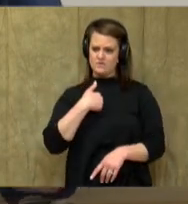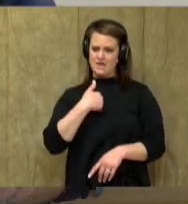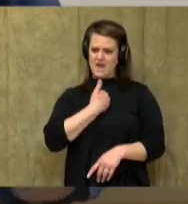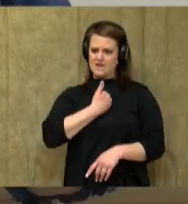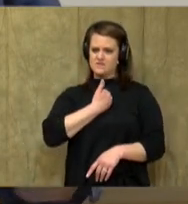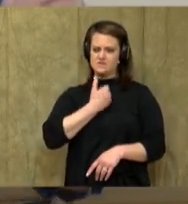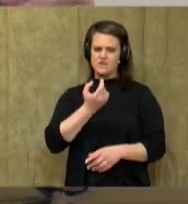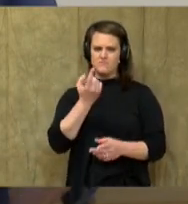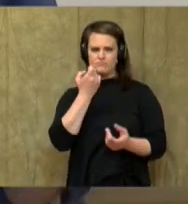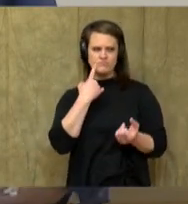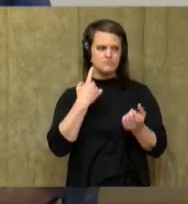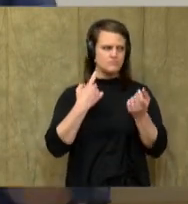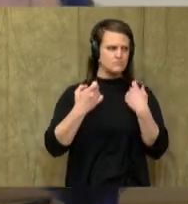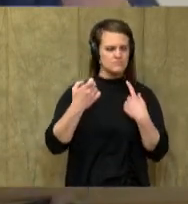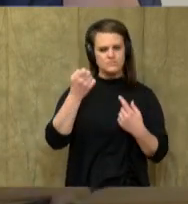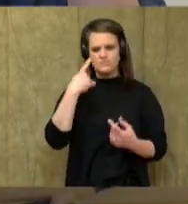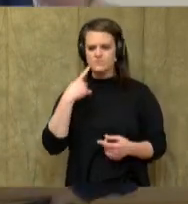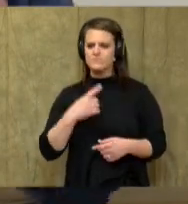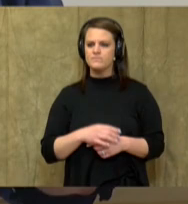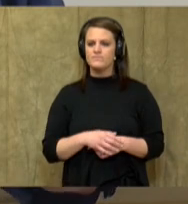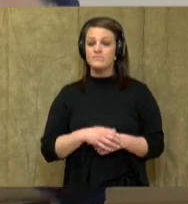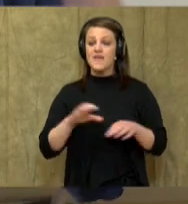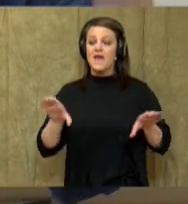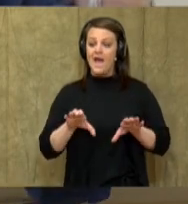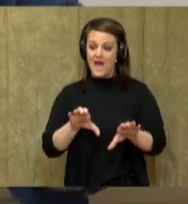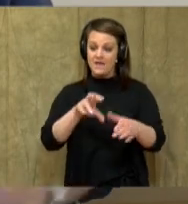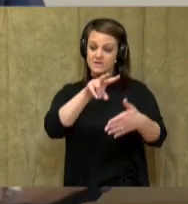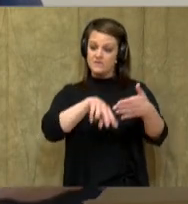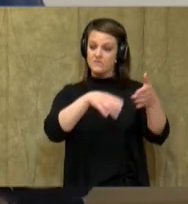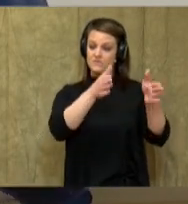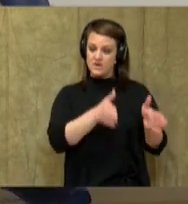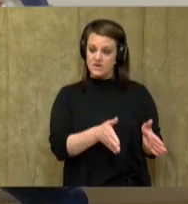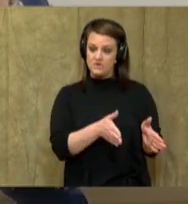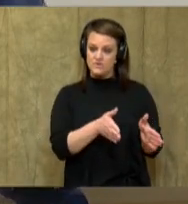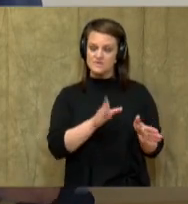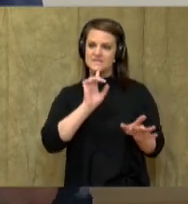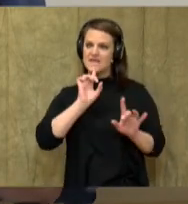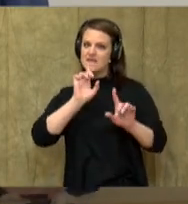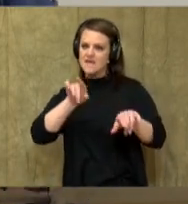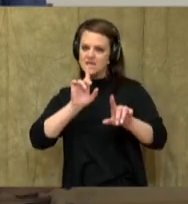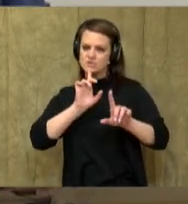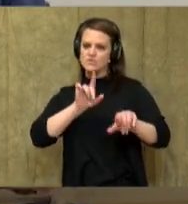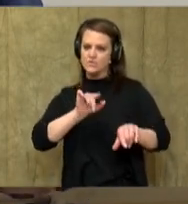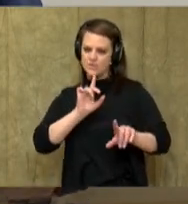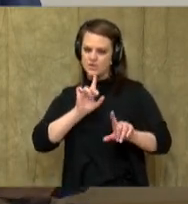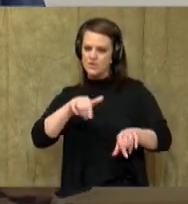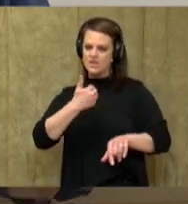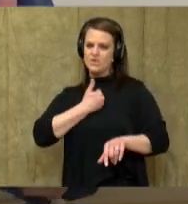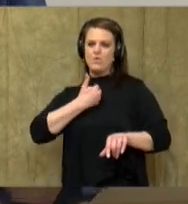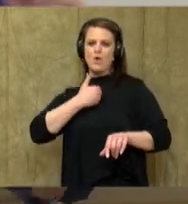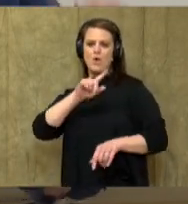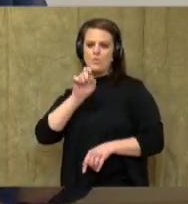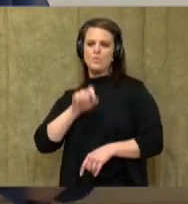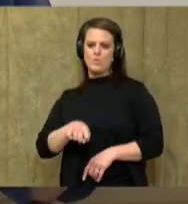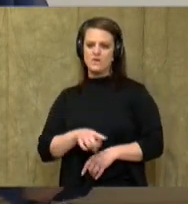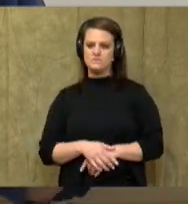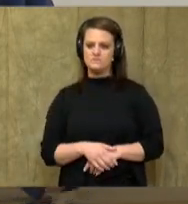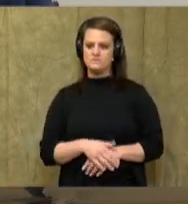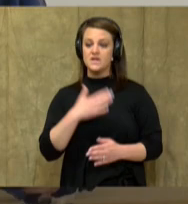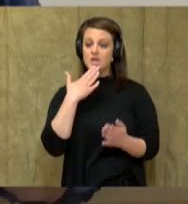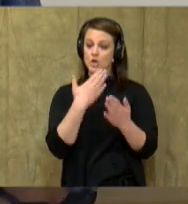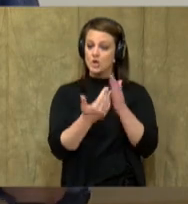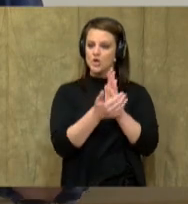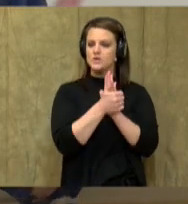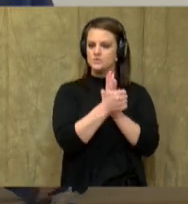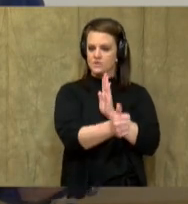Active readers, good readers, answer and ask questions as they read. That is a really good reading strategy